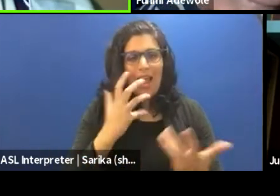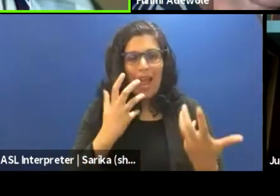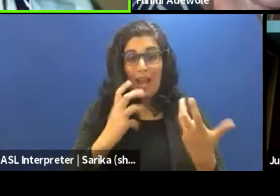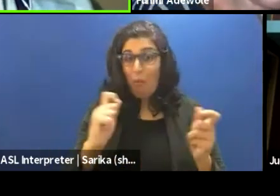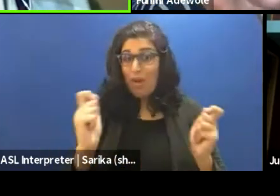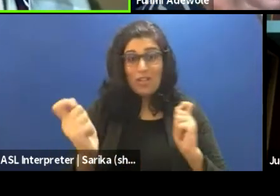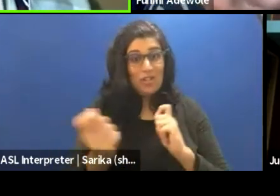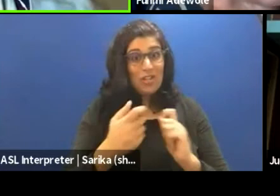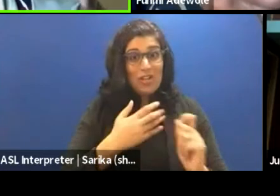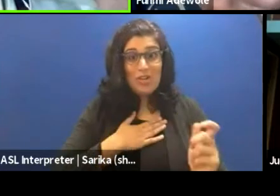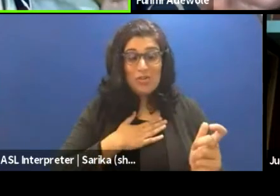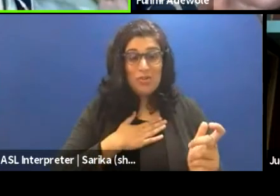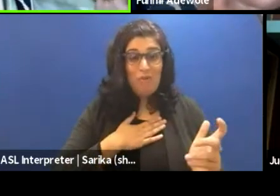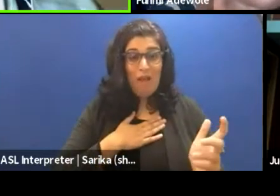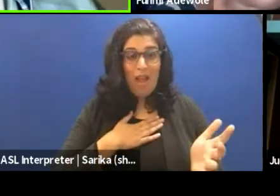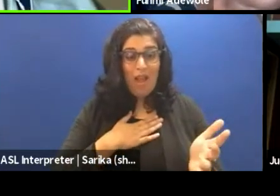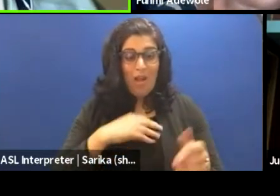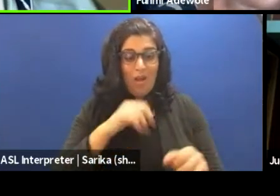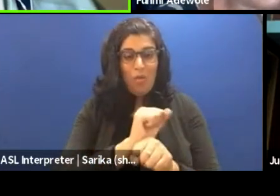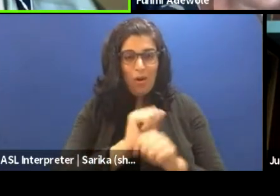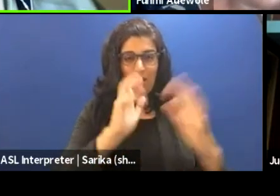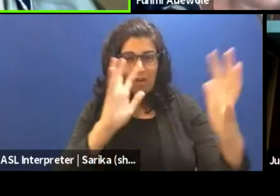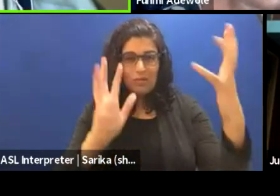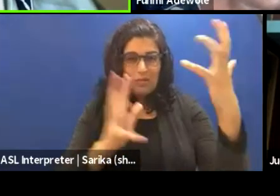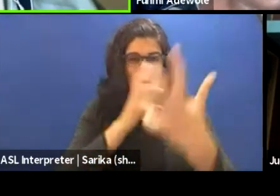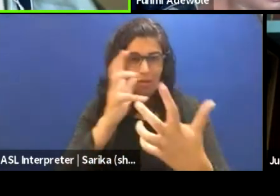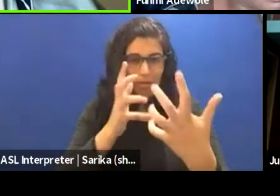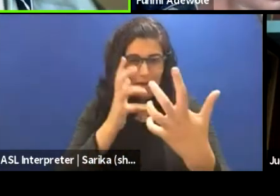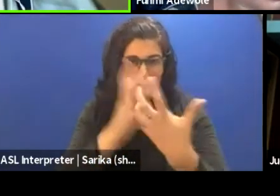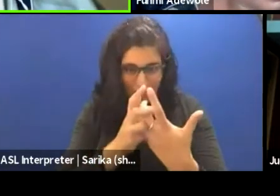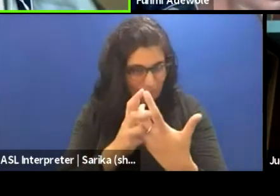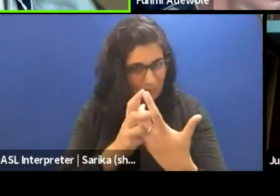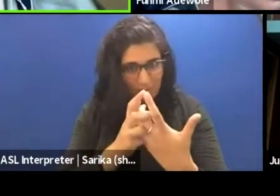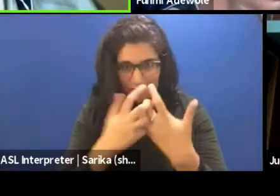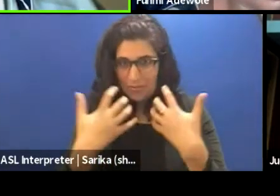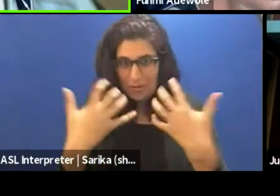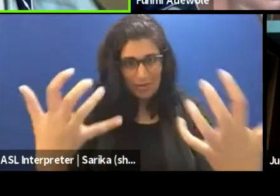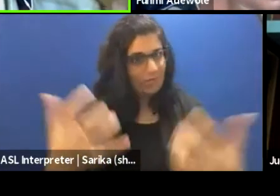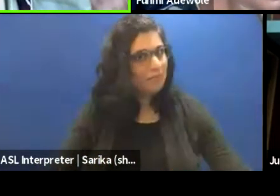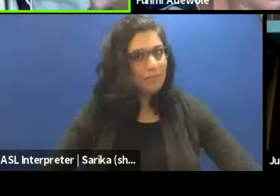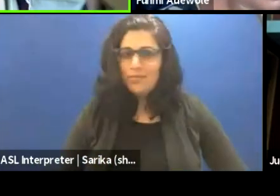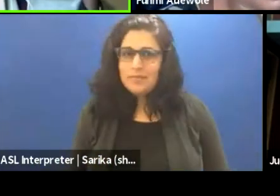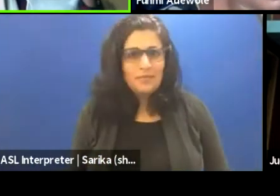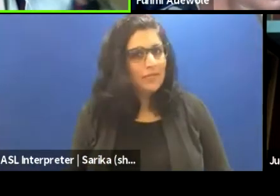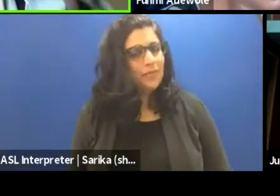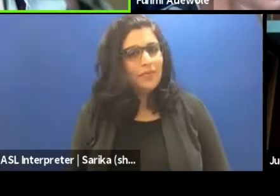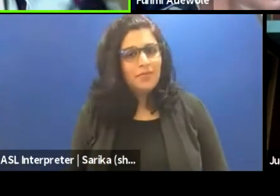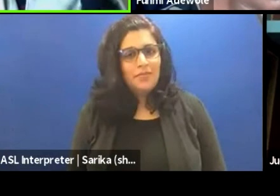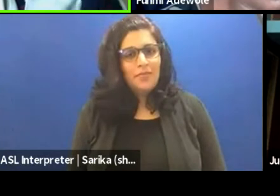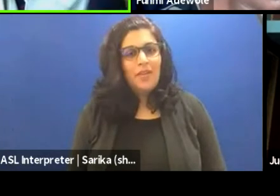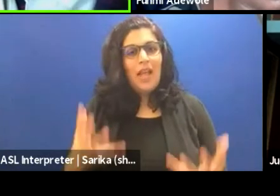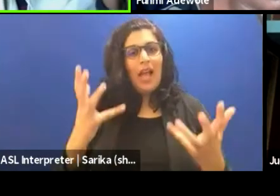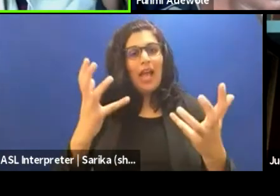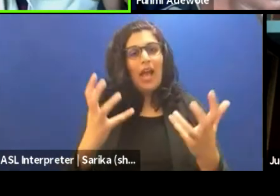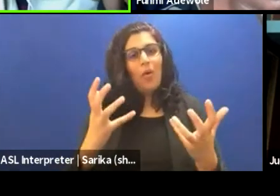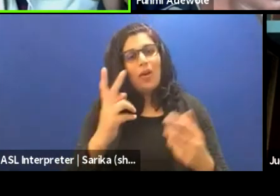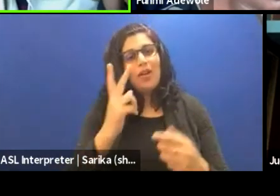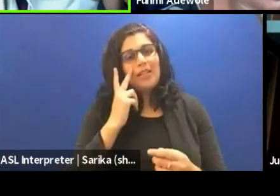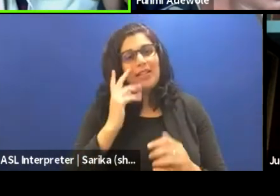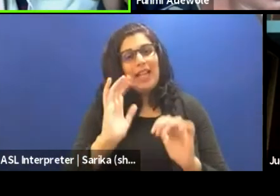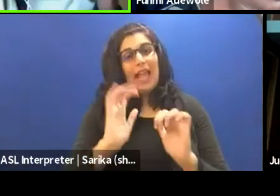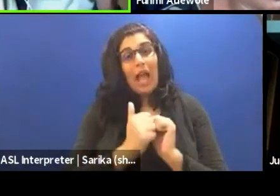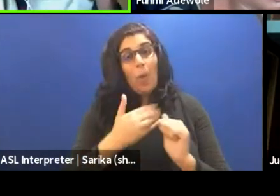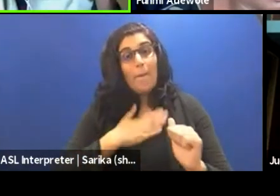my piece to suit my audience. I want to see how my piece fits the